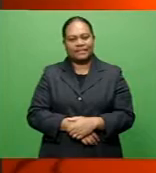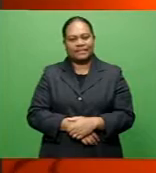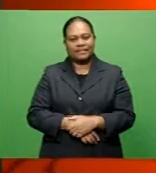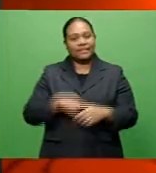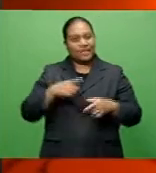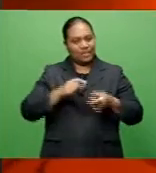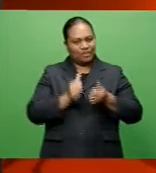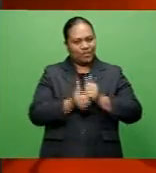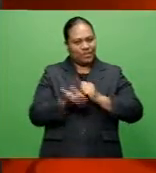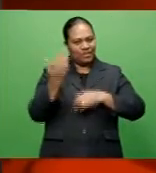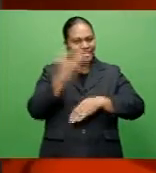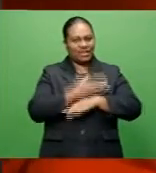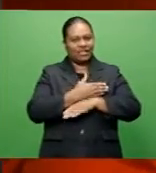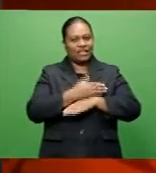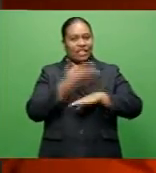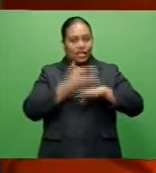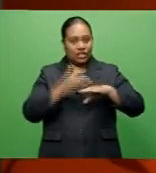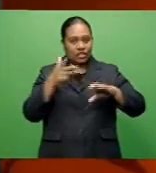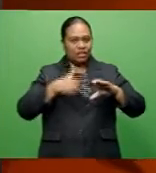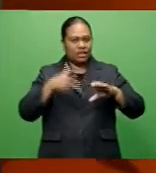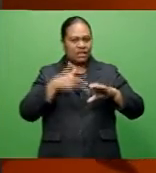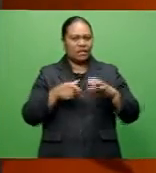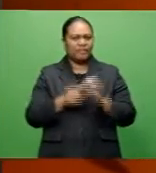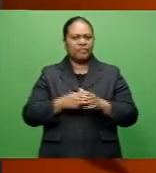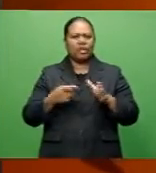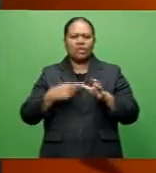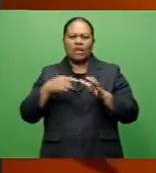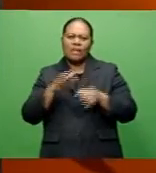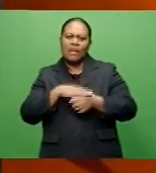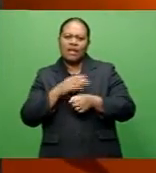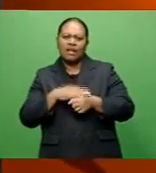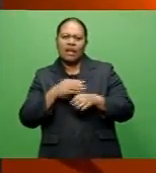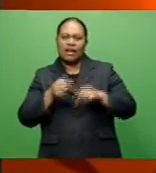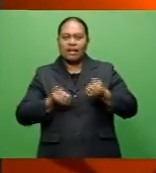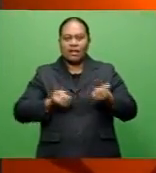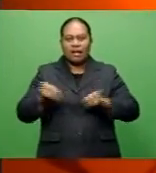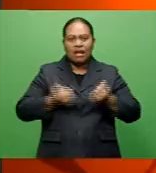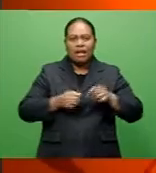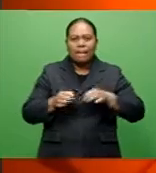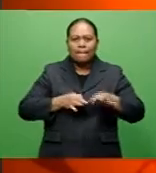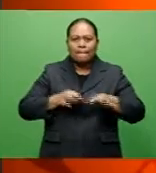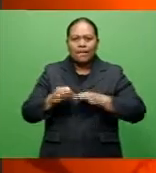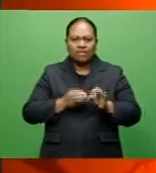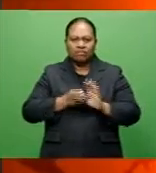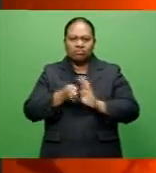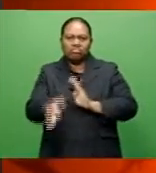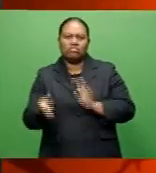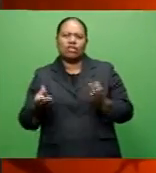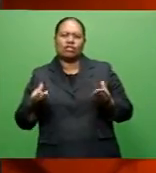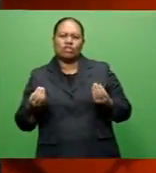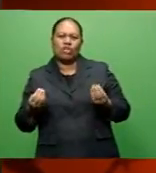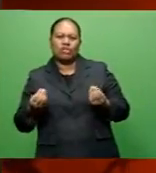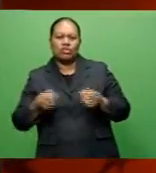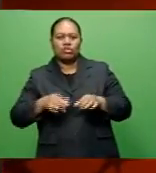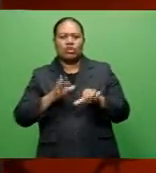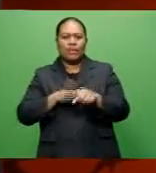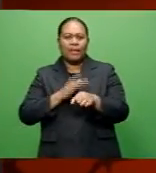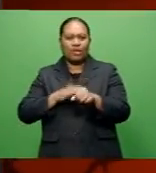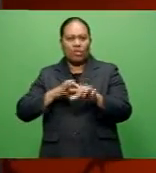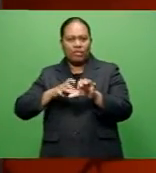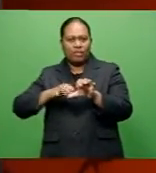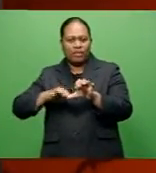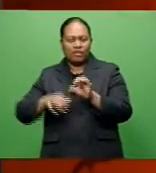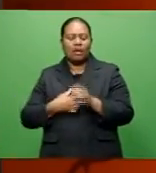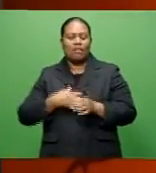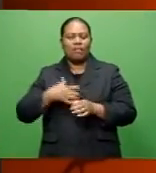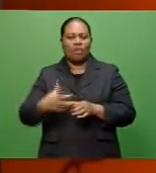That's it from Sports Tonight and new media. Automakers Ford planned to branch out into software and cloud computing. Find out